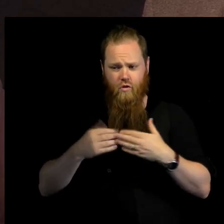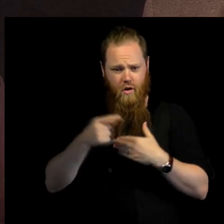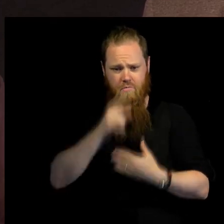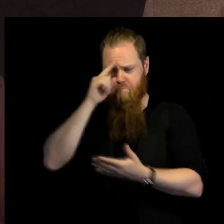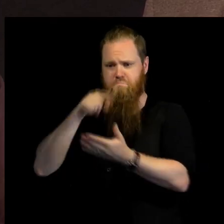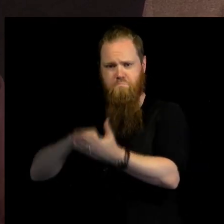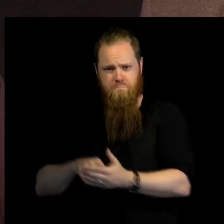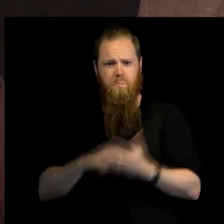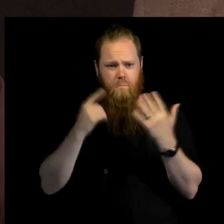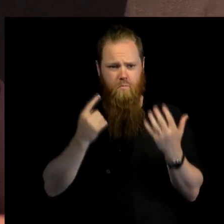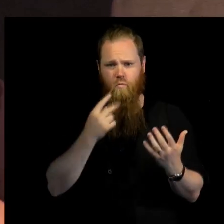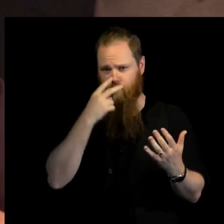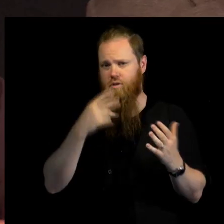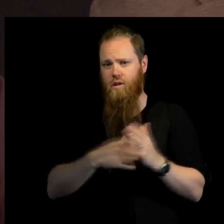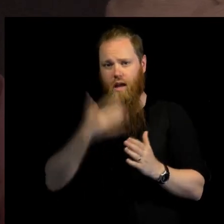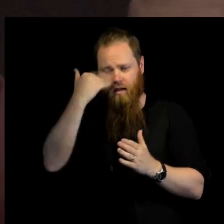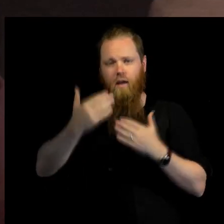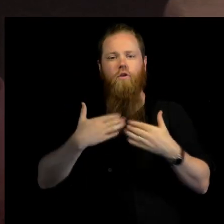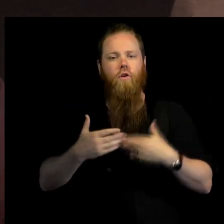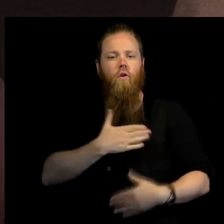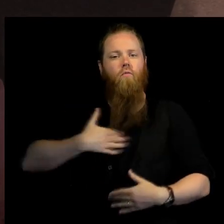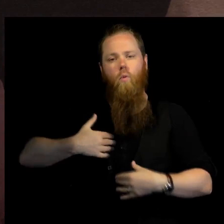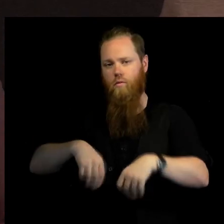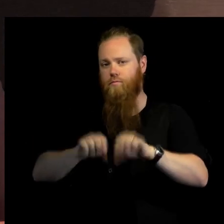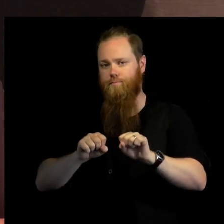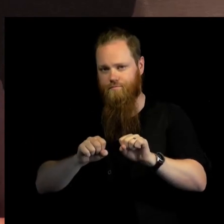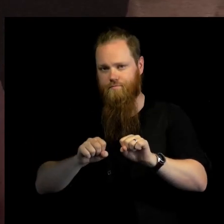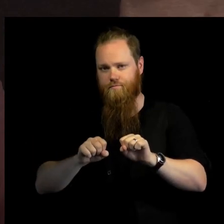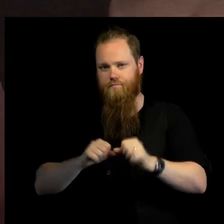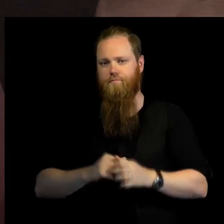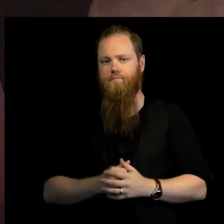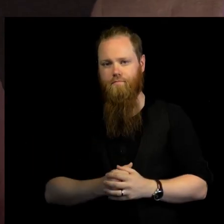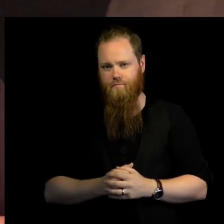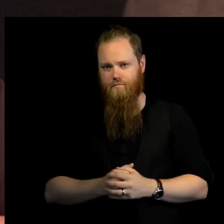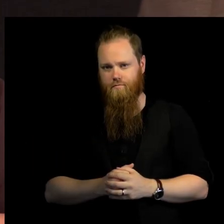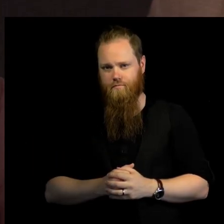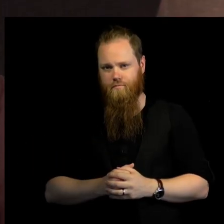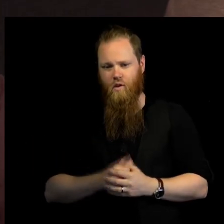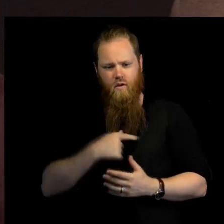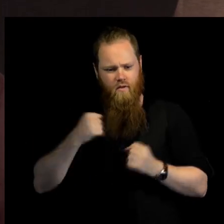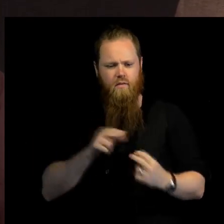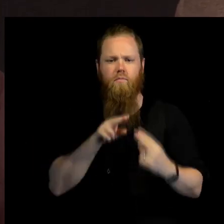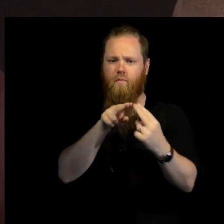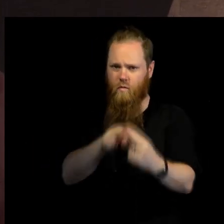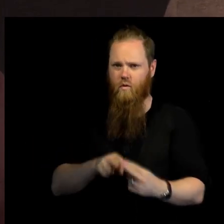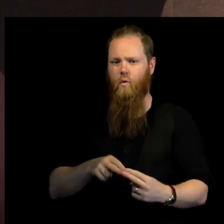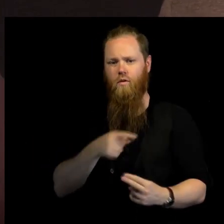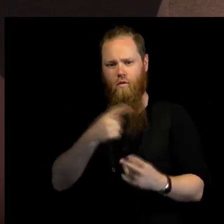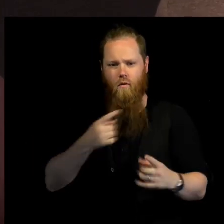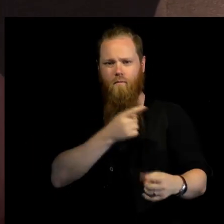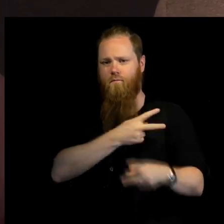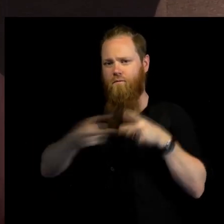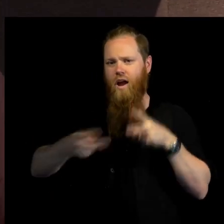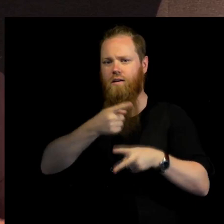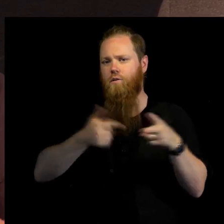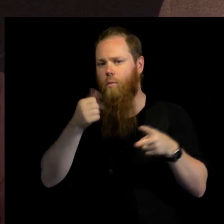can do the work that we are mandated to do out there, to reach the most vulnerable people, reach them at all